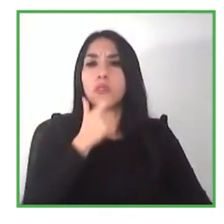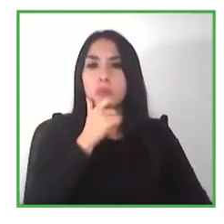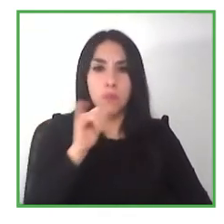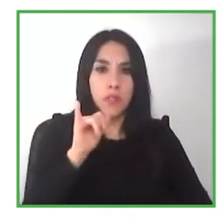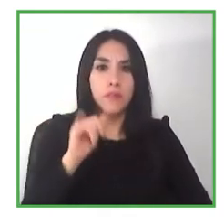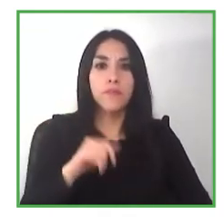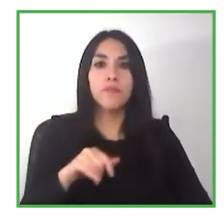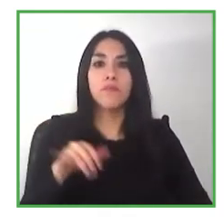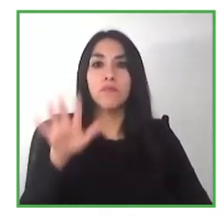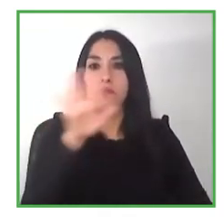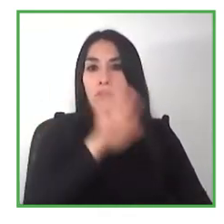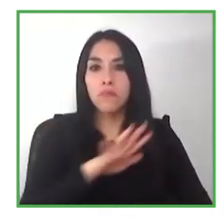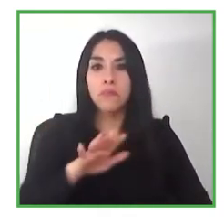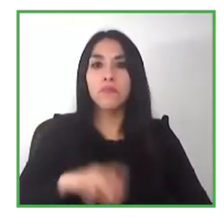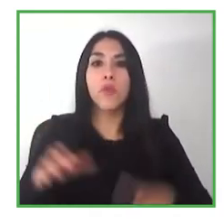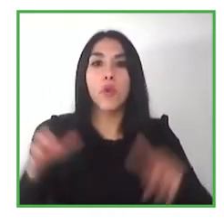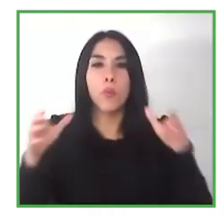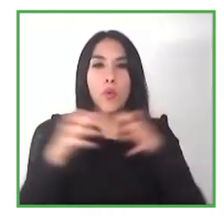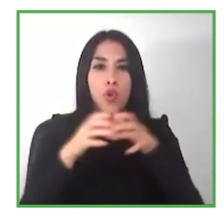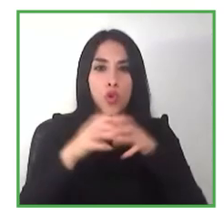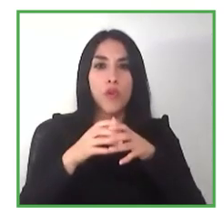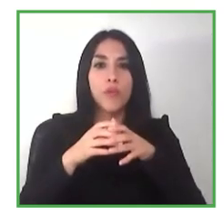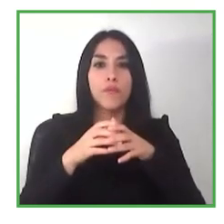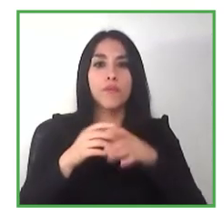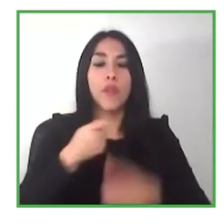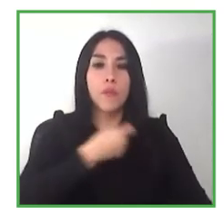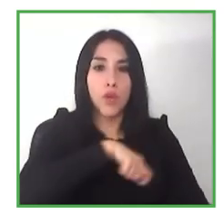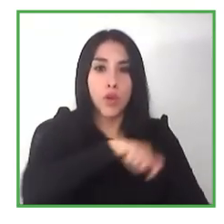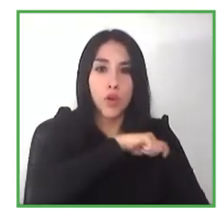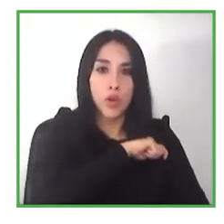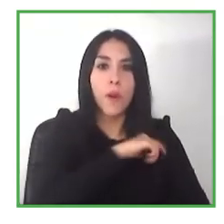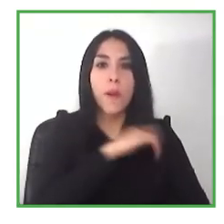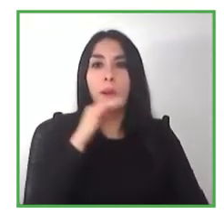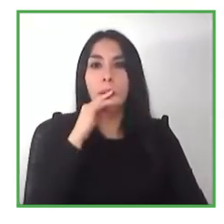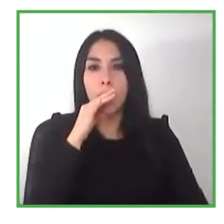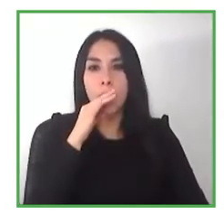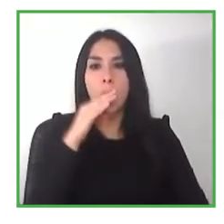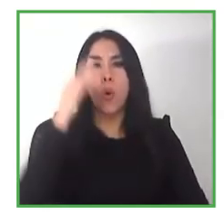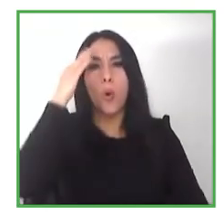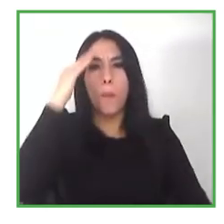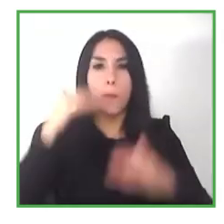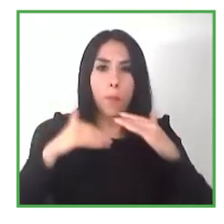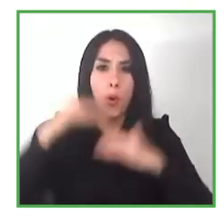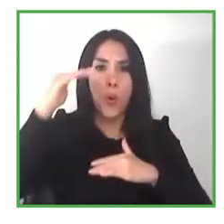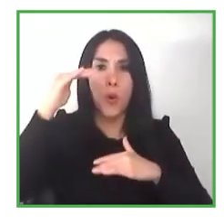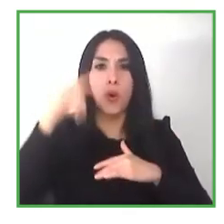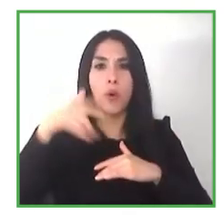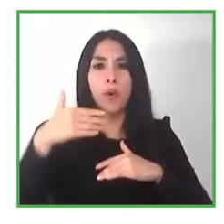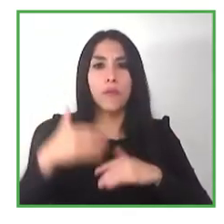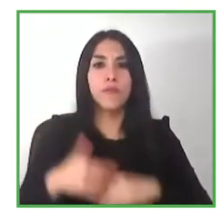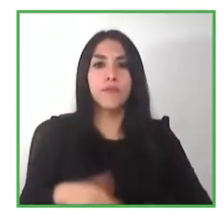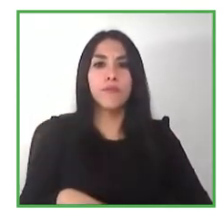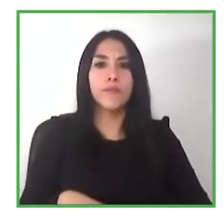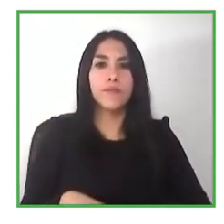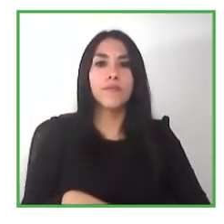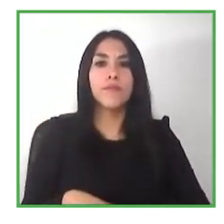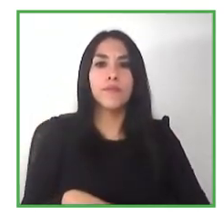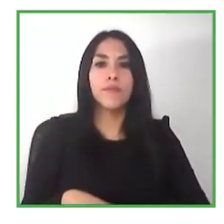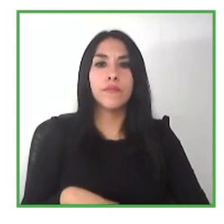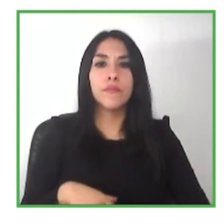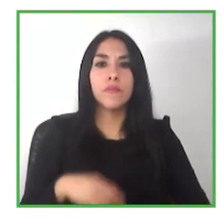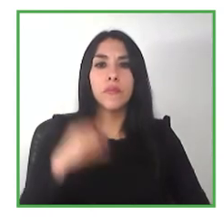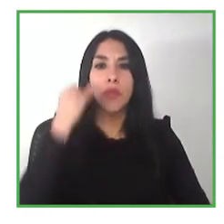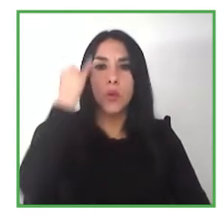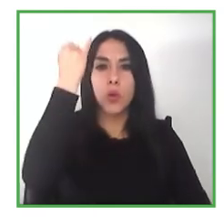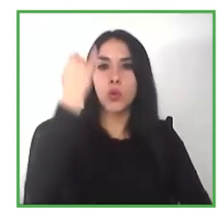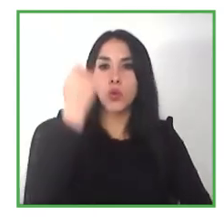start getting to know these entrepreneurships and these innovations that are so good and how